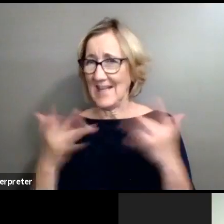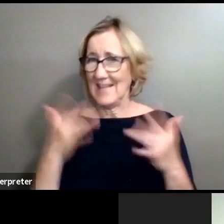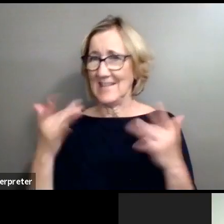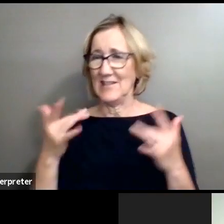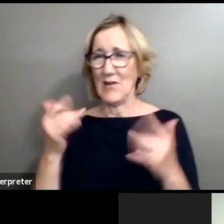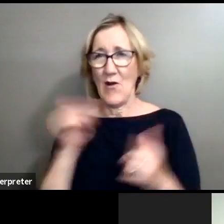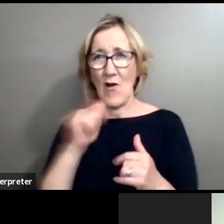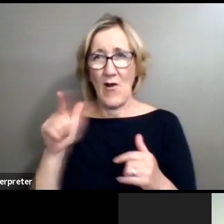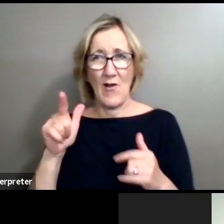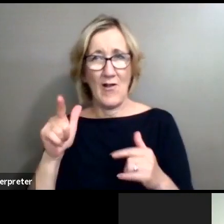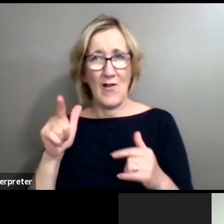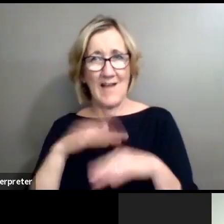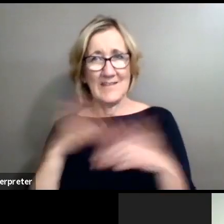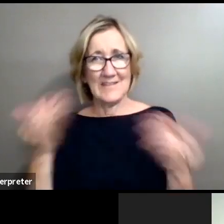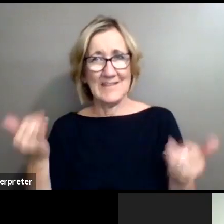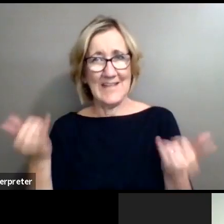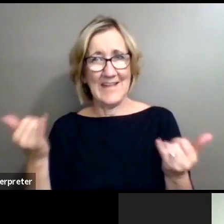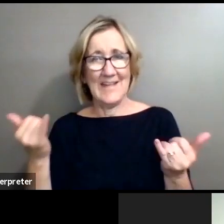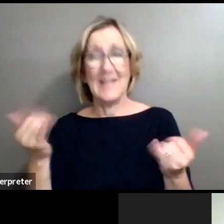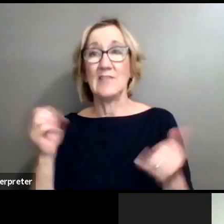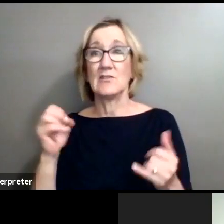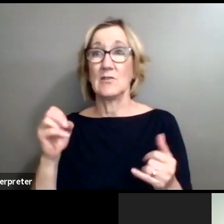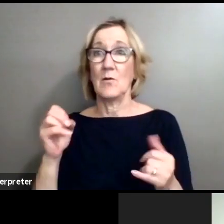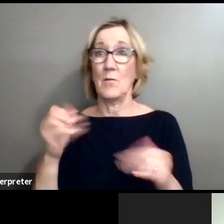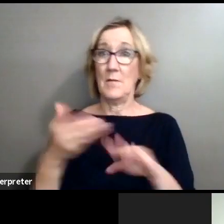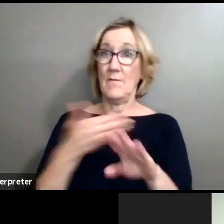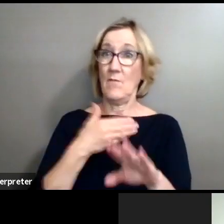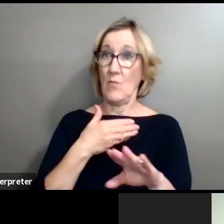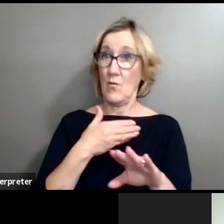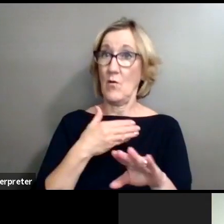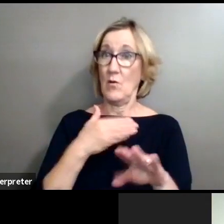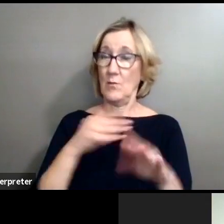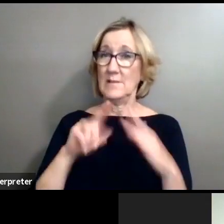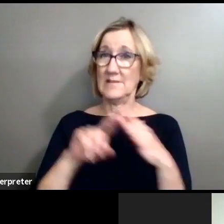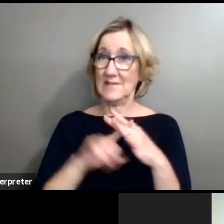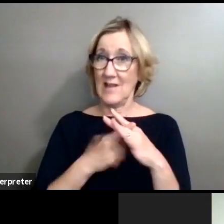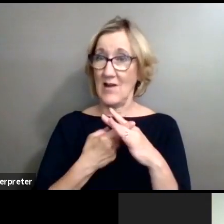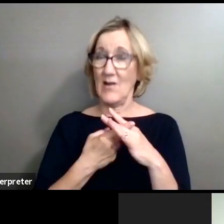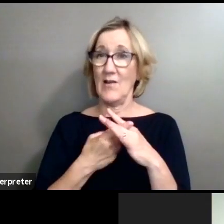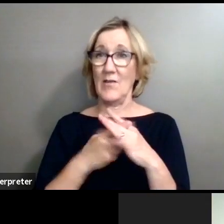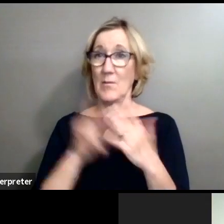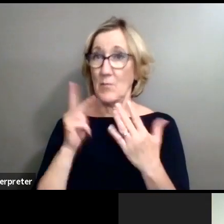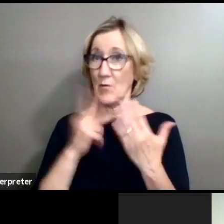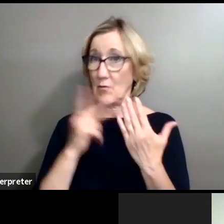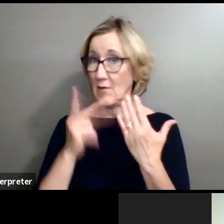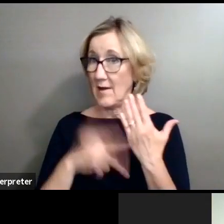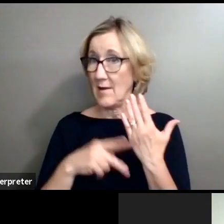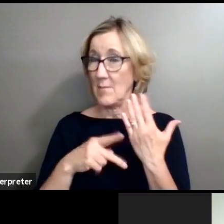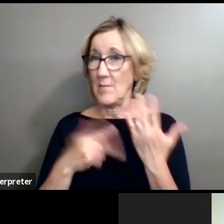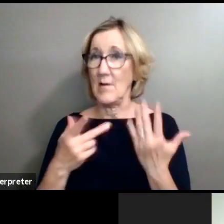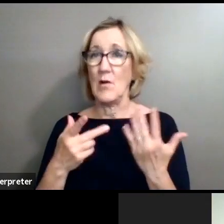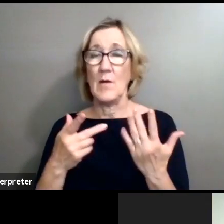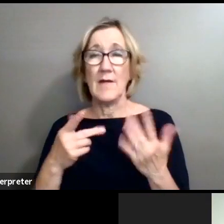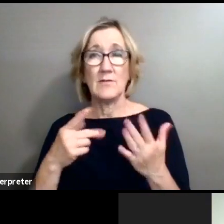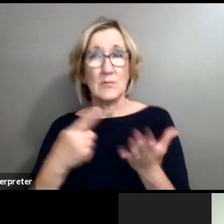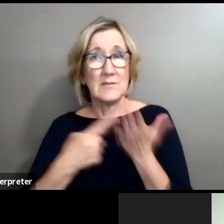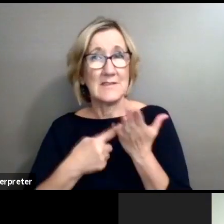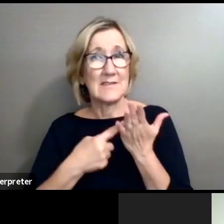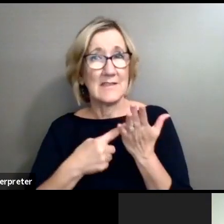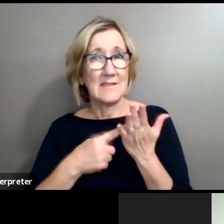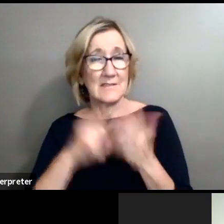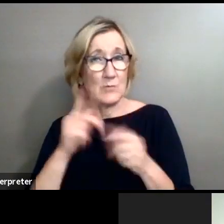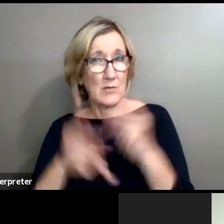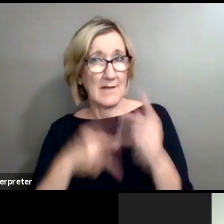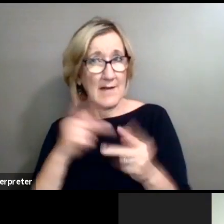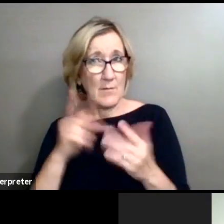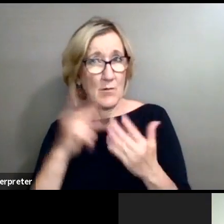everybody on today. So before we get into any sort of programming, we got to talk about what kind of programming we're doing today and why we're doing